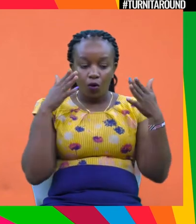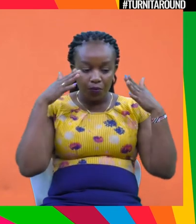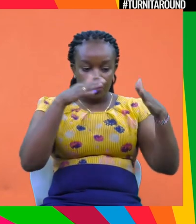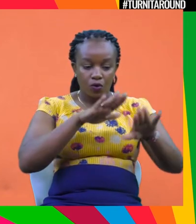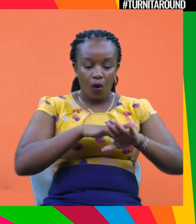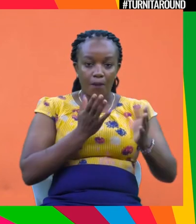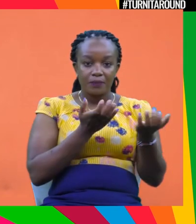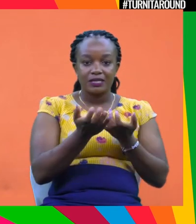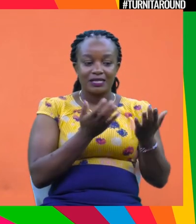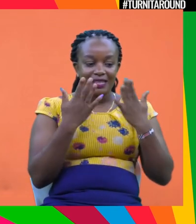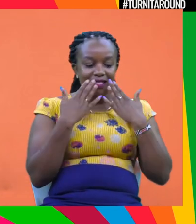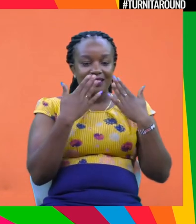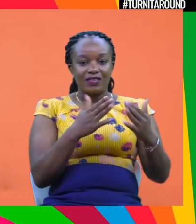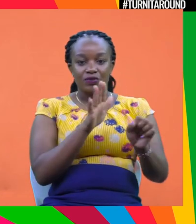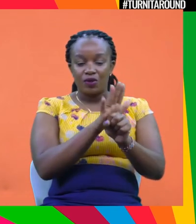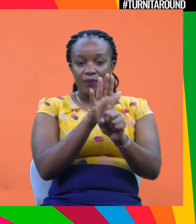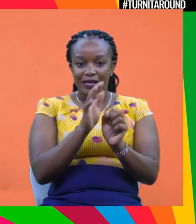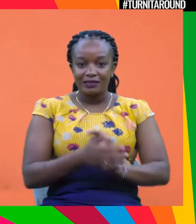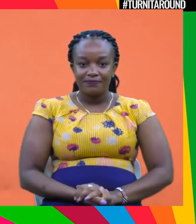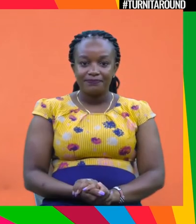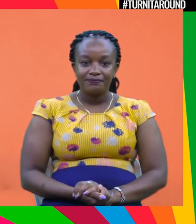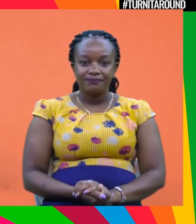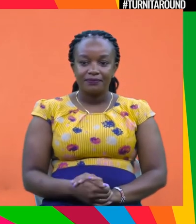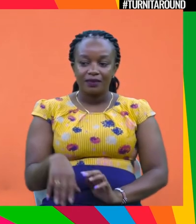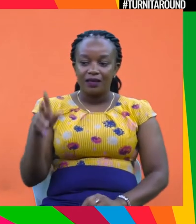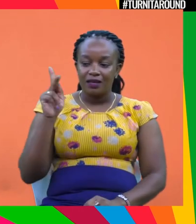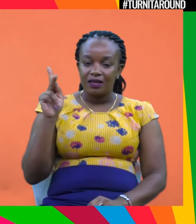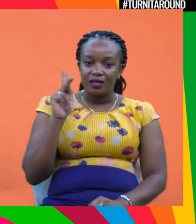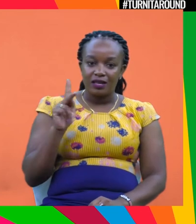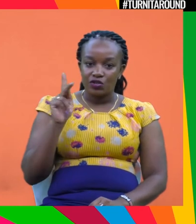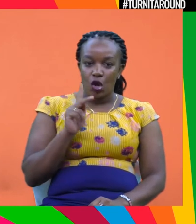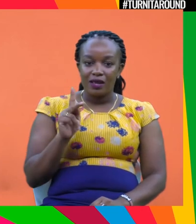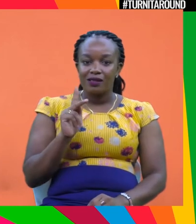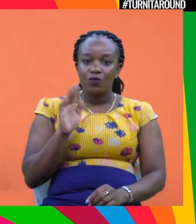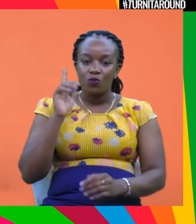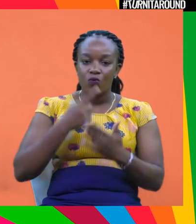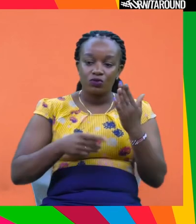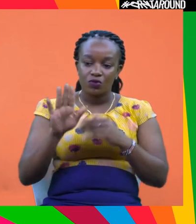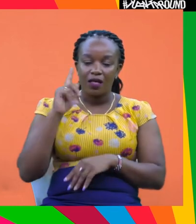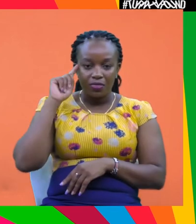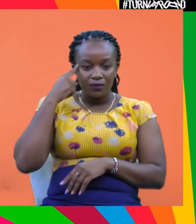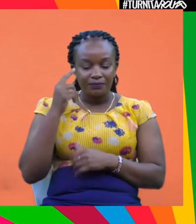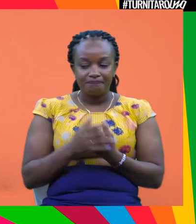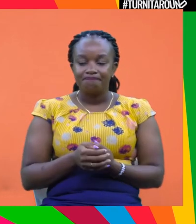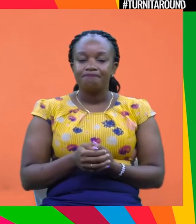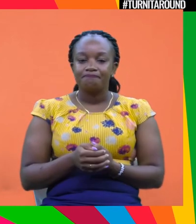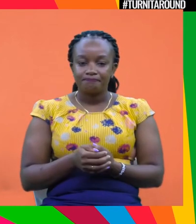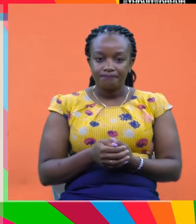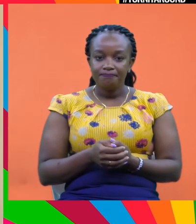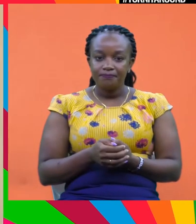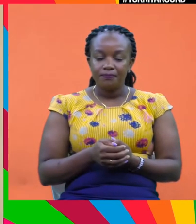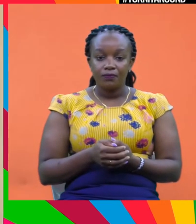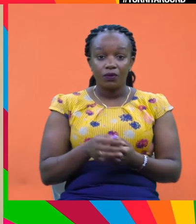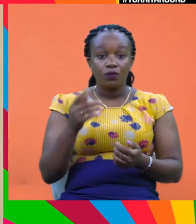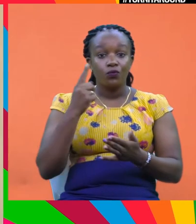to the business. Thank you, Trista. So, Ken Sun, what's your thought about this? Well, for a